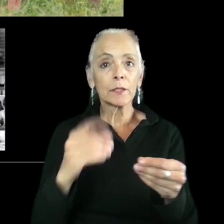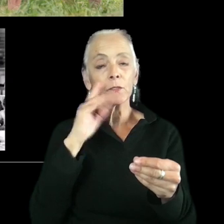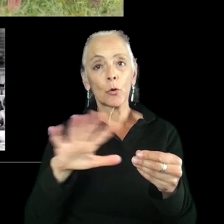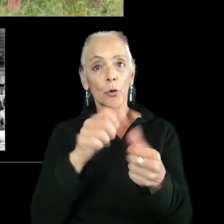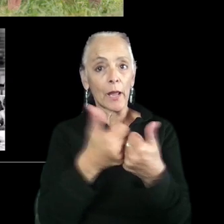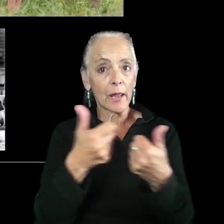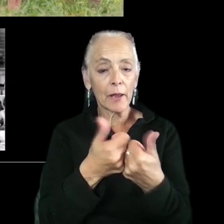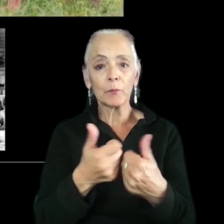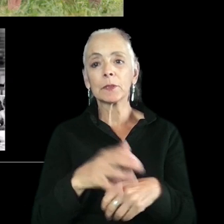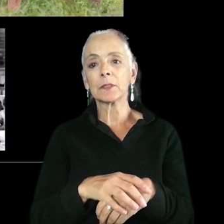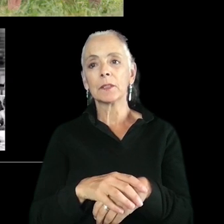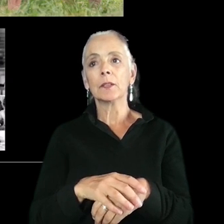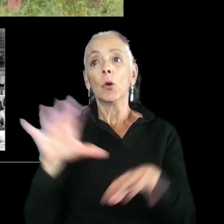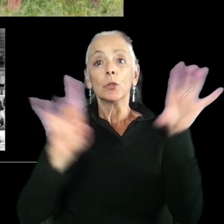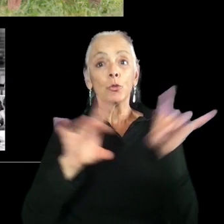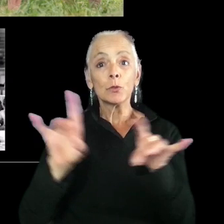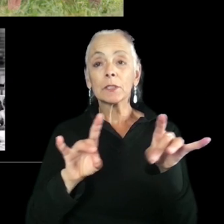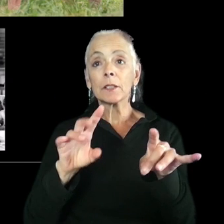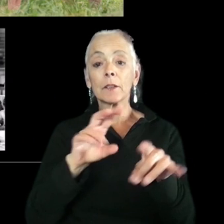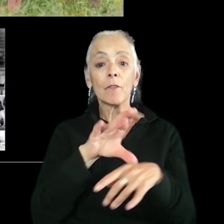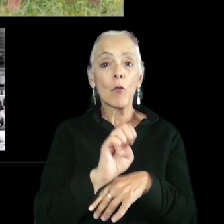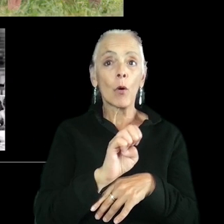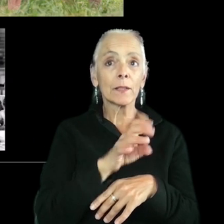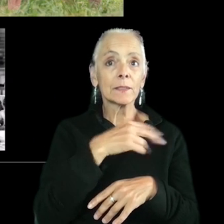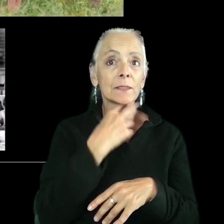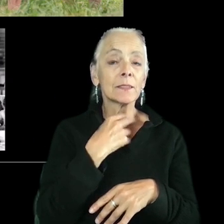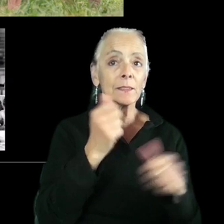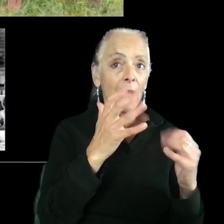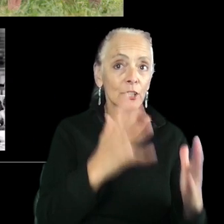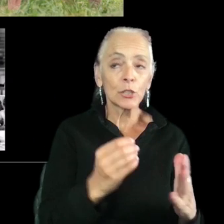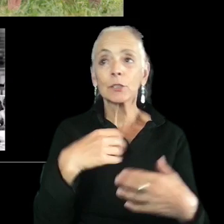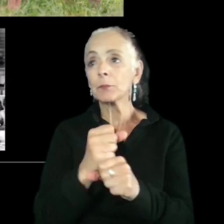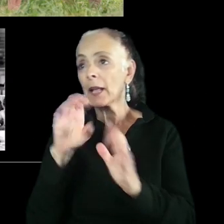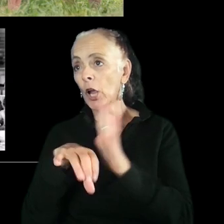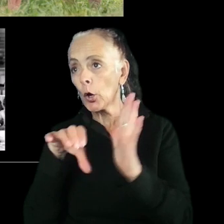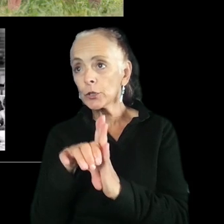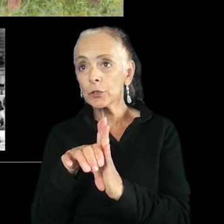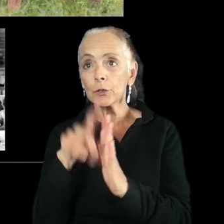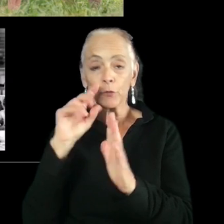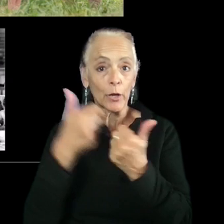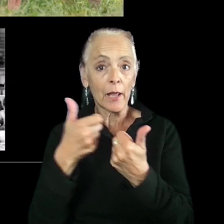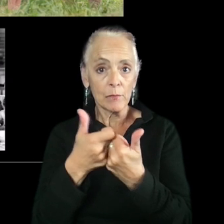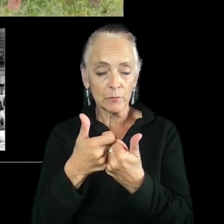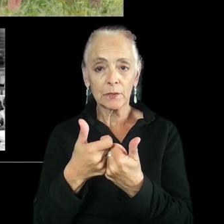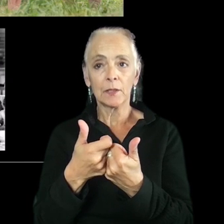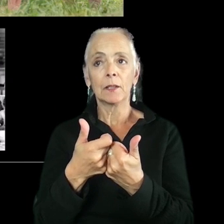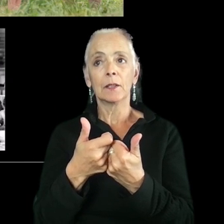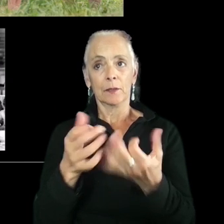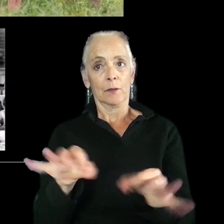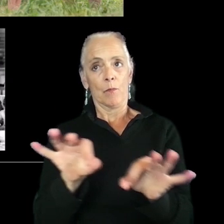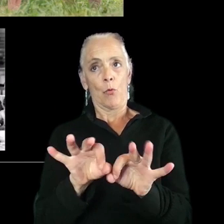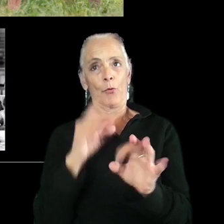and casting also your voice actors and also making characters in your game is the